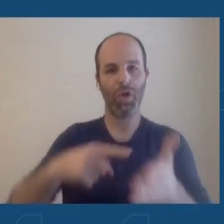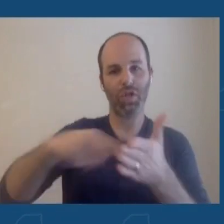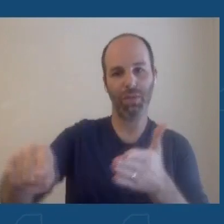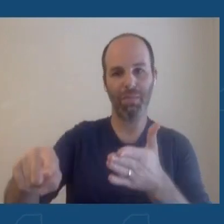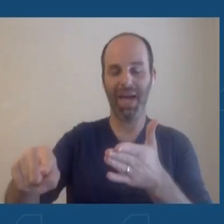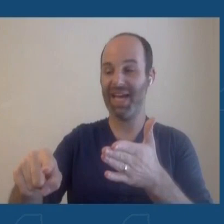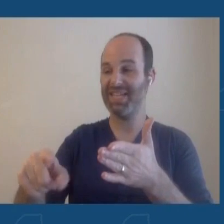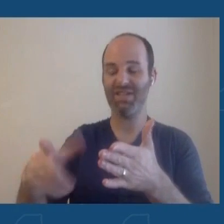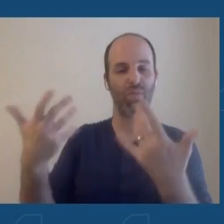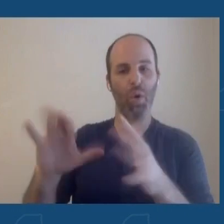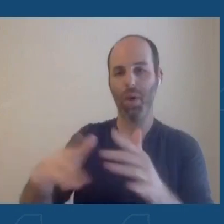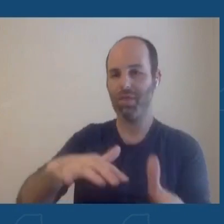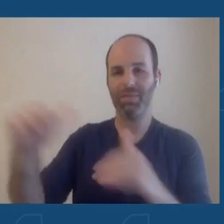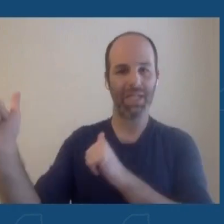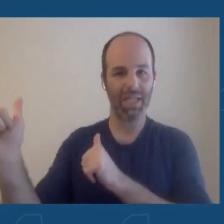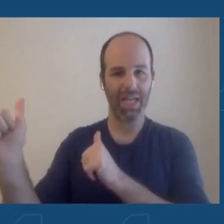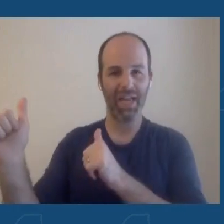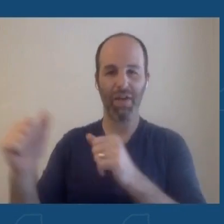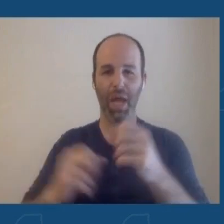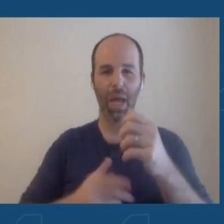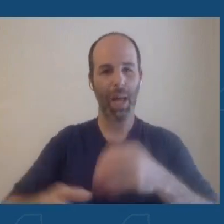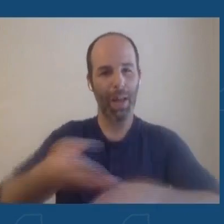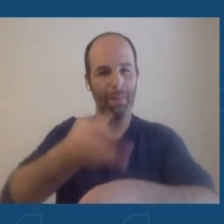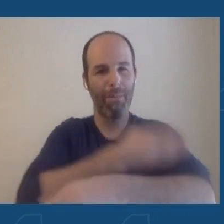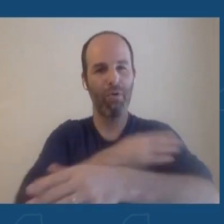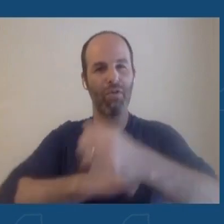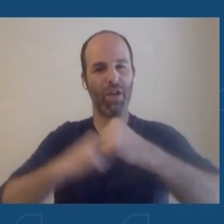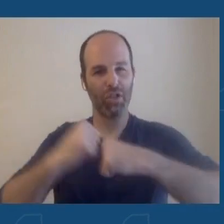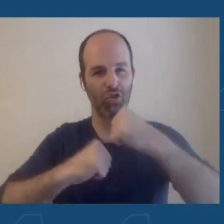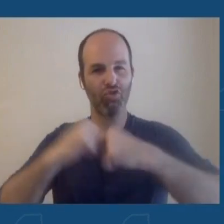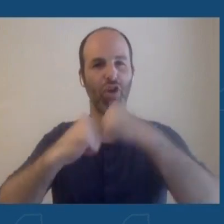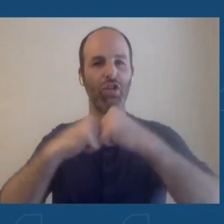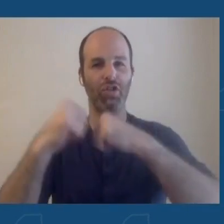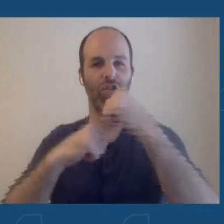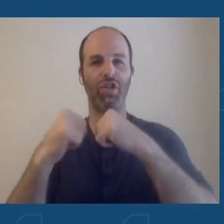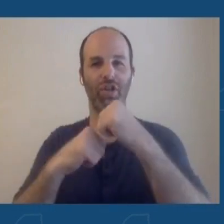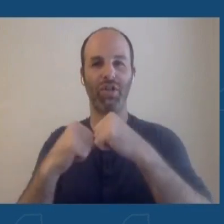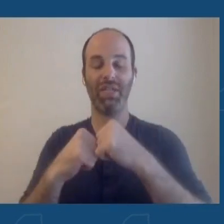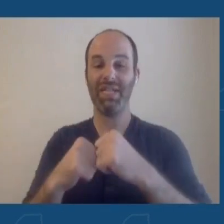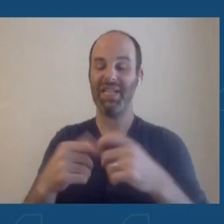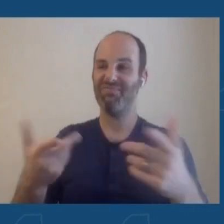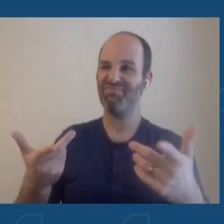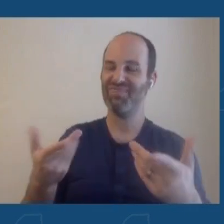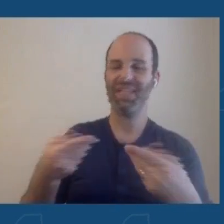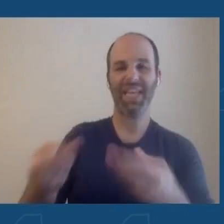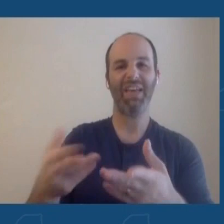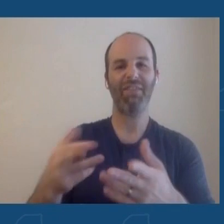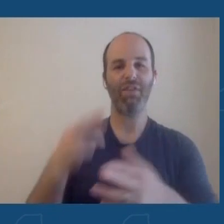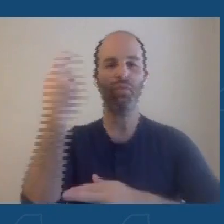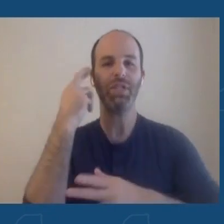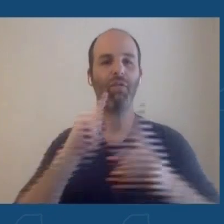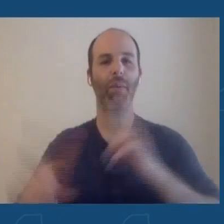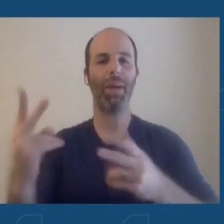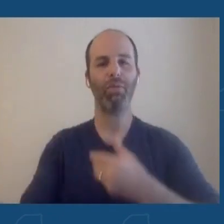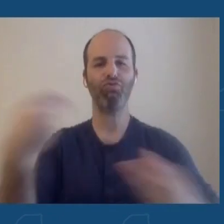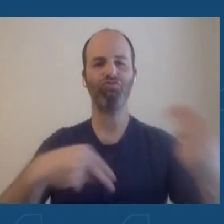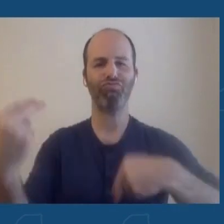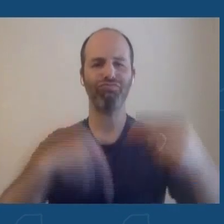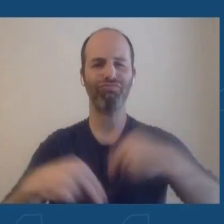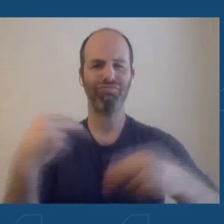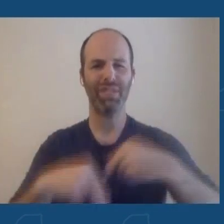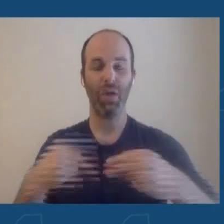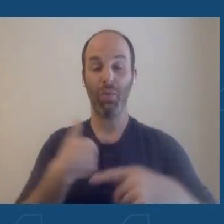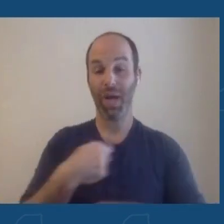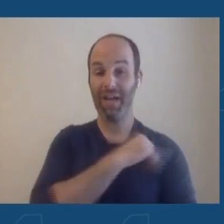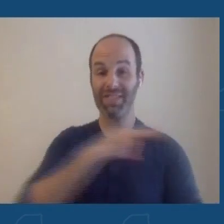improving infrastructure, and incentives for more people to want to join the workforce. And as I mentioned, continuing our surge operations. And we have staffing contracts